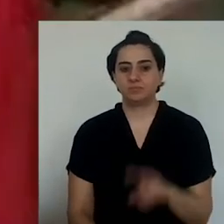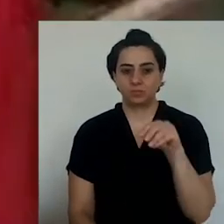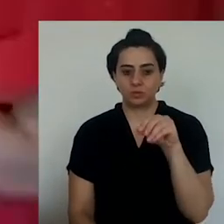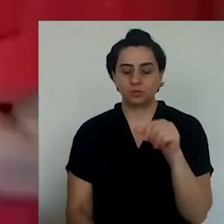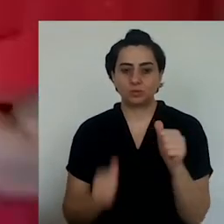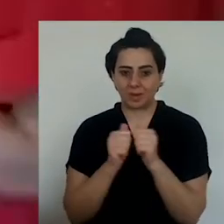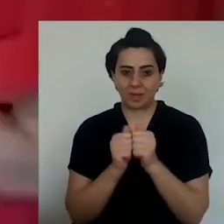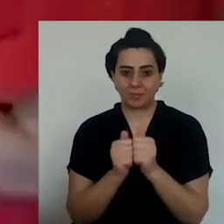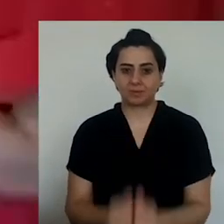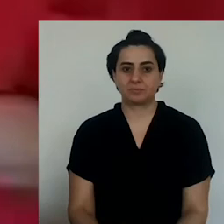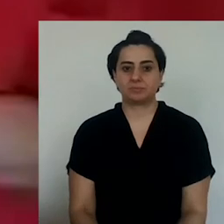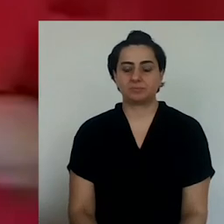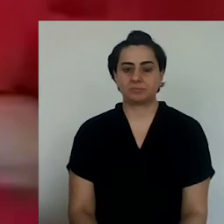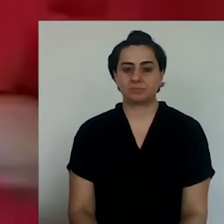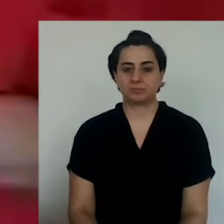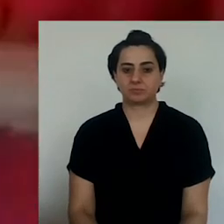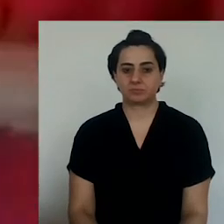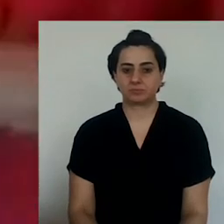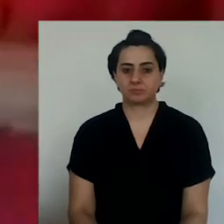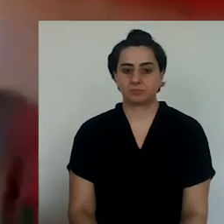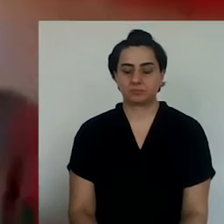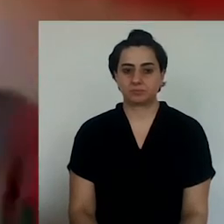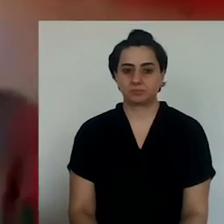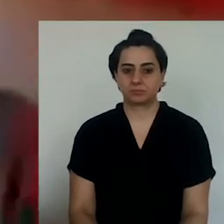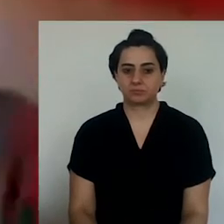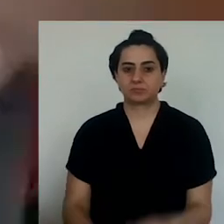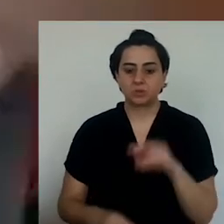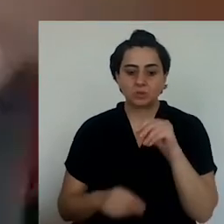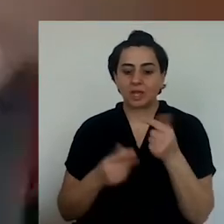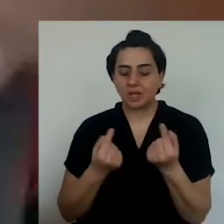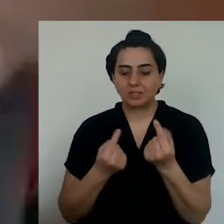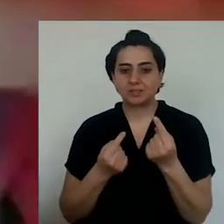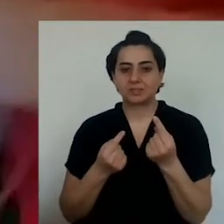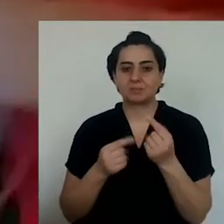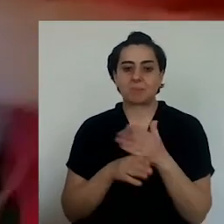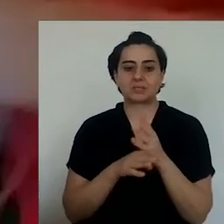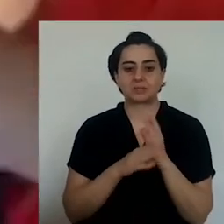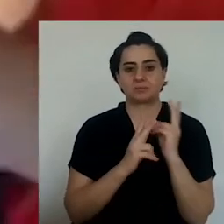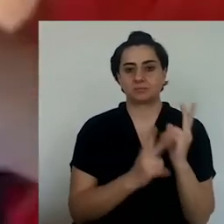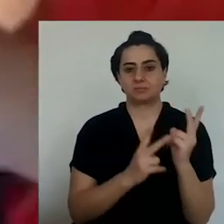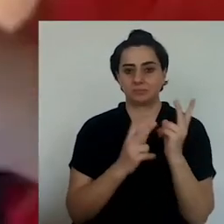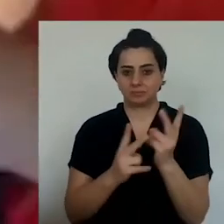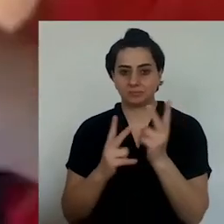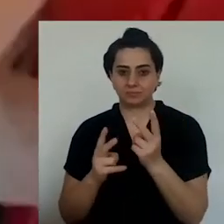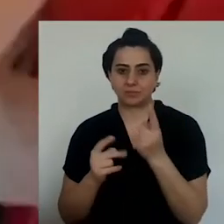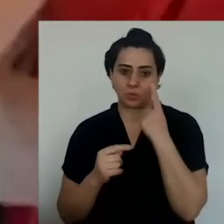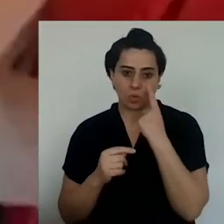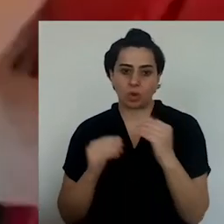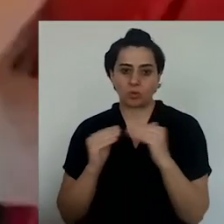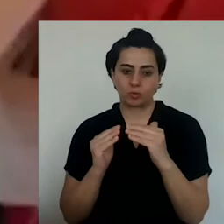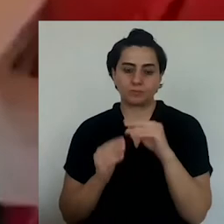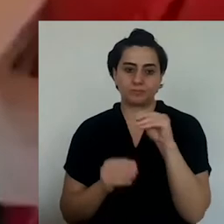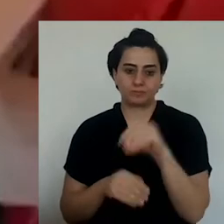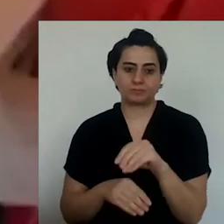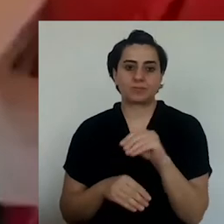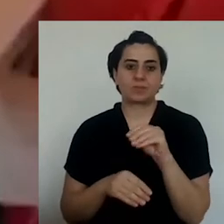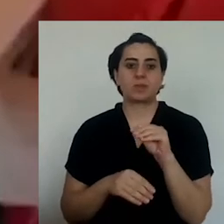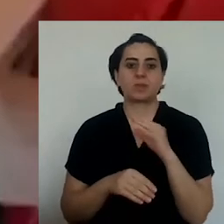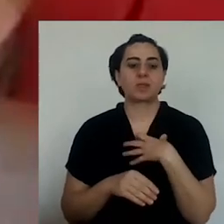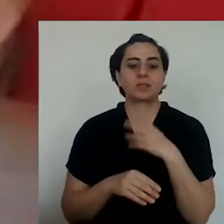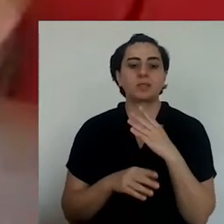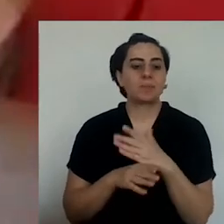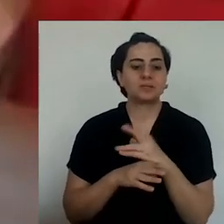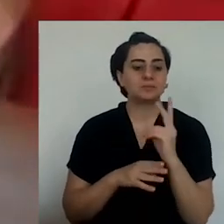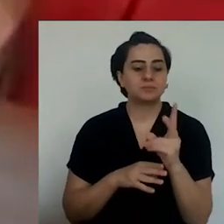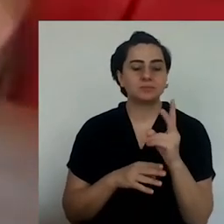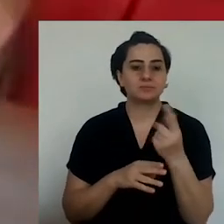If we will also smash some garlic with a little bit of salt.